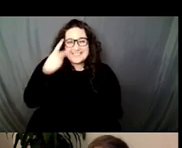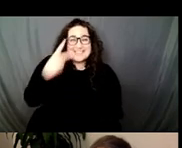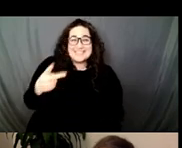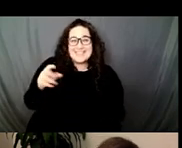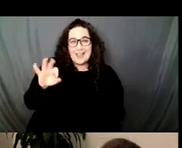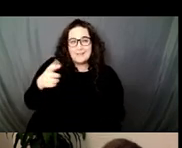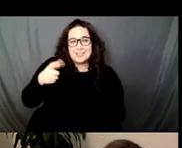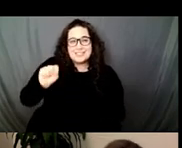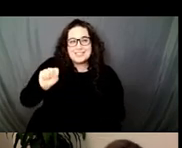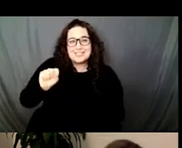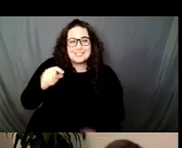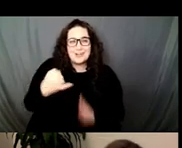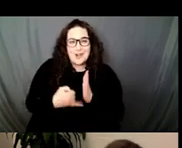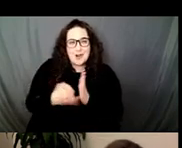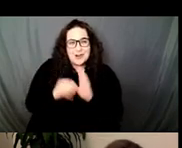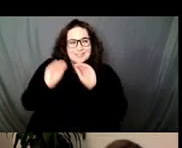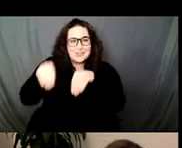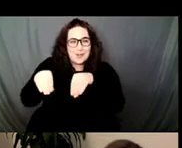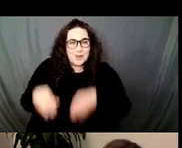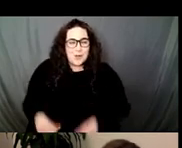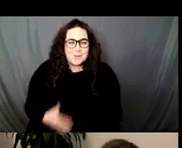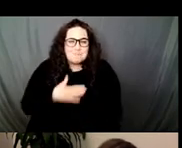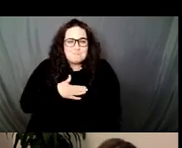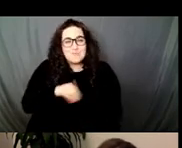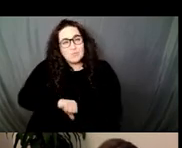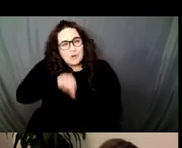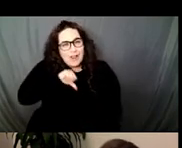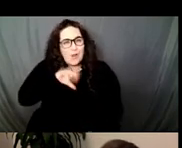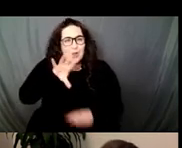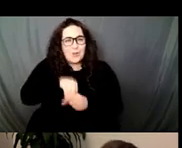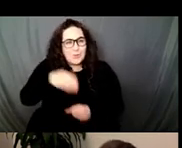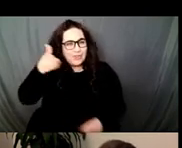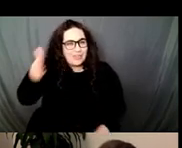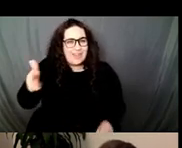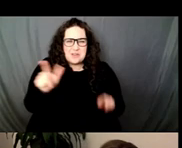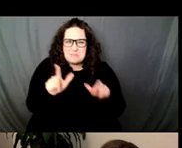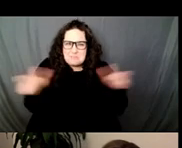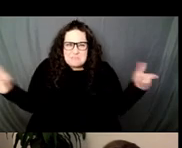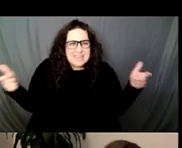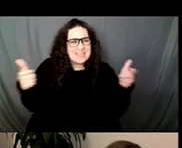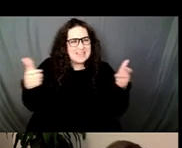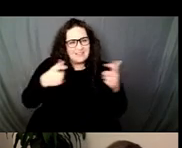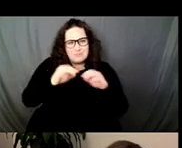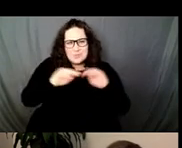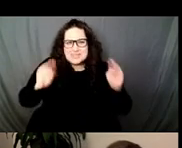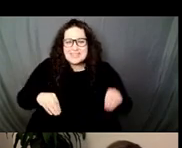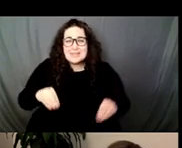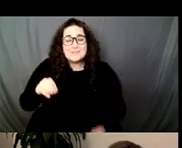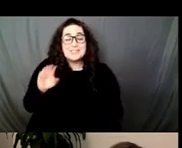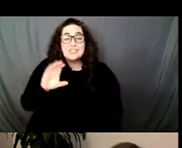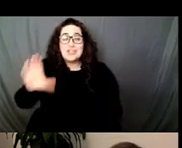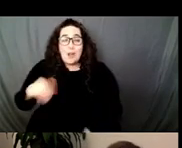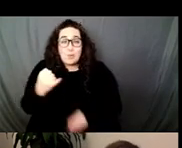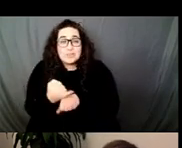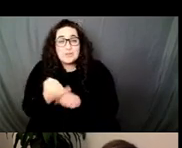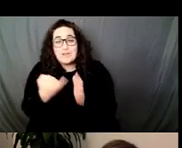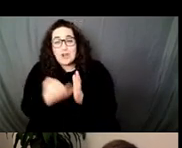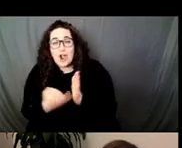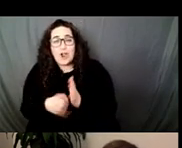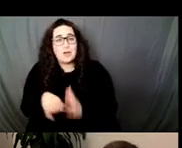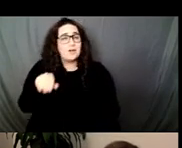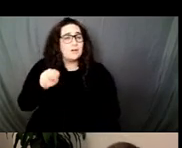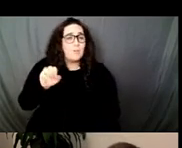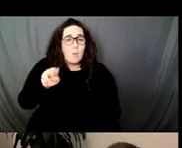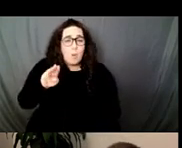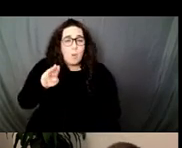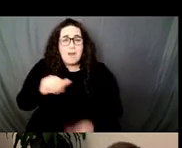since it is often proudly included and displayed in such major institutional collections. When I am in these buildings, I